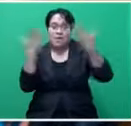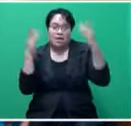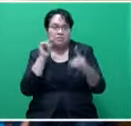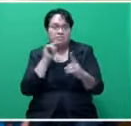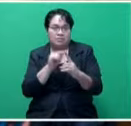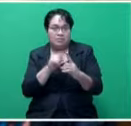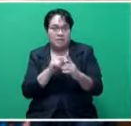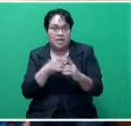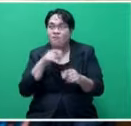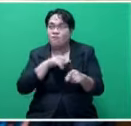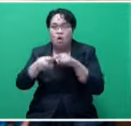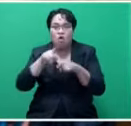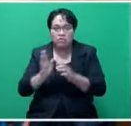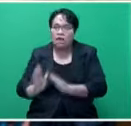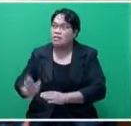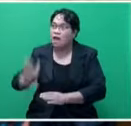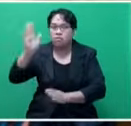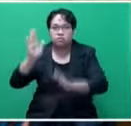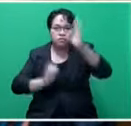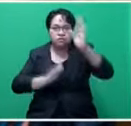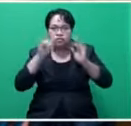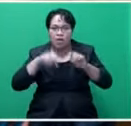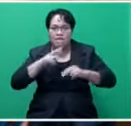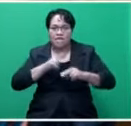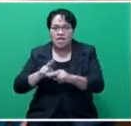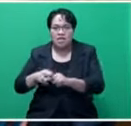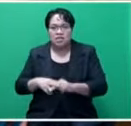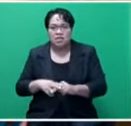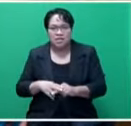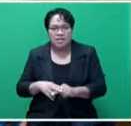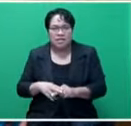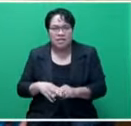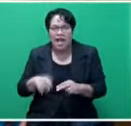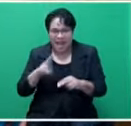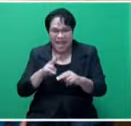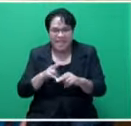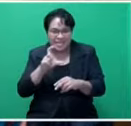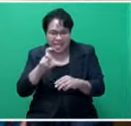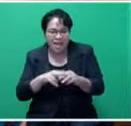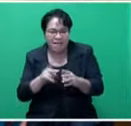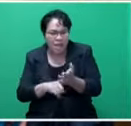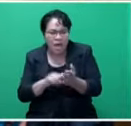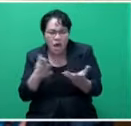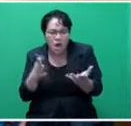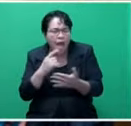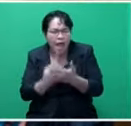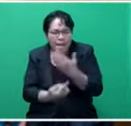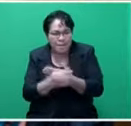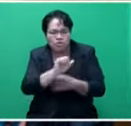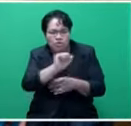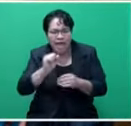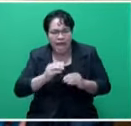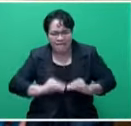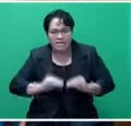they have the most towers around Fiji, including, you've got CFL as well. What happens to their investment in